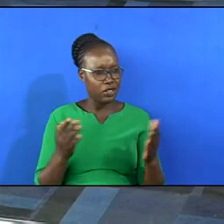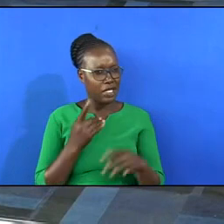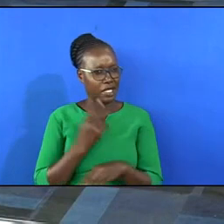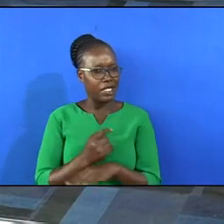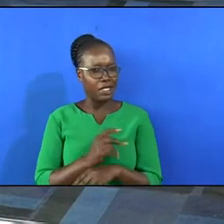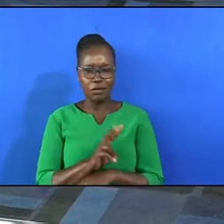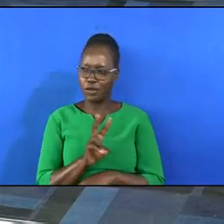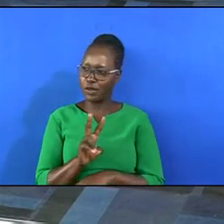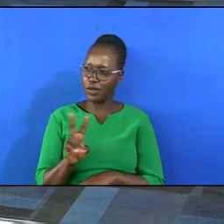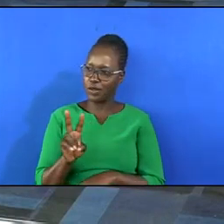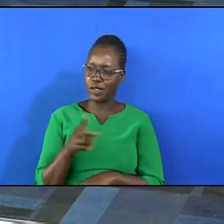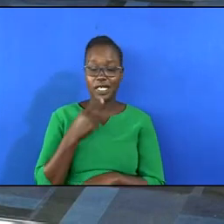and he said,